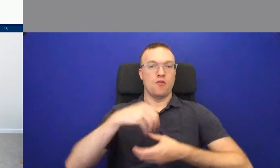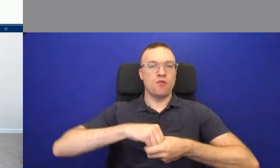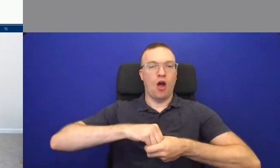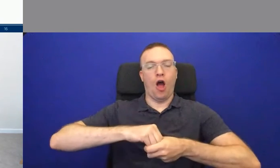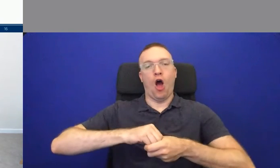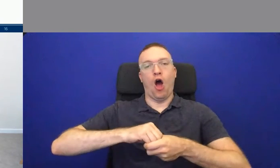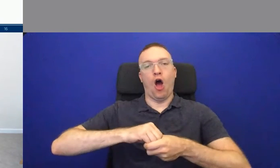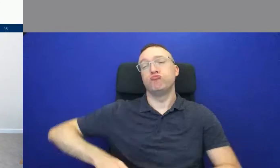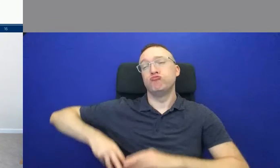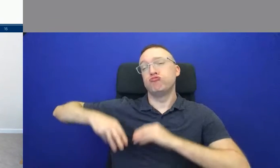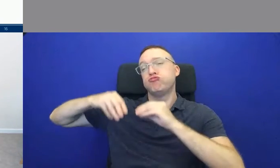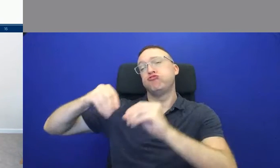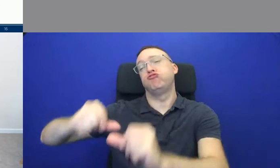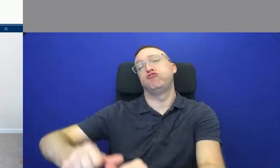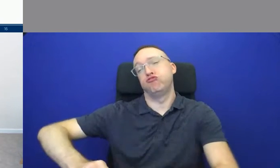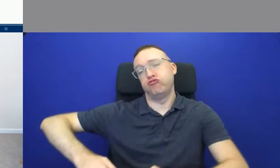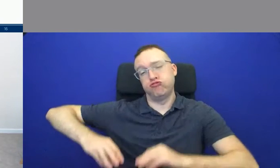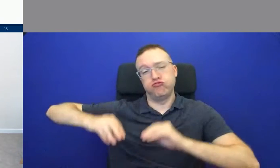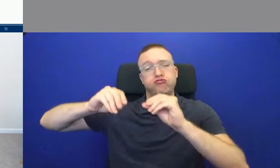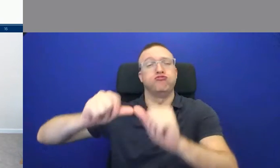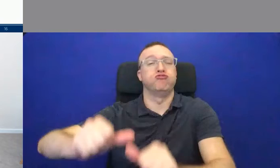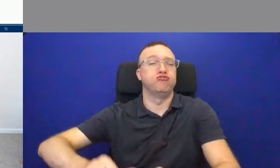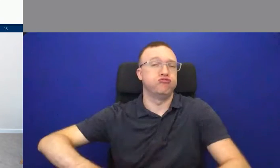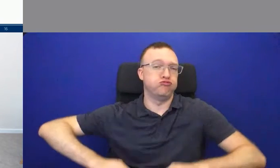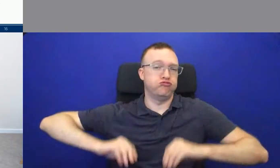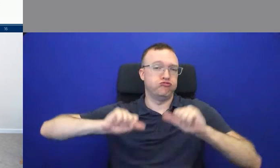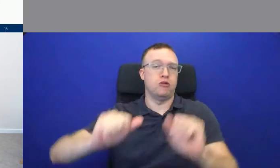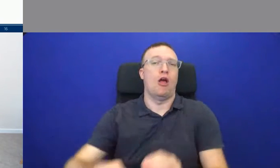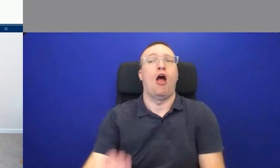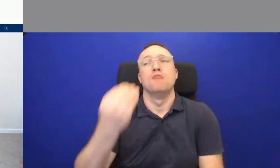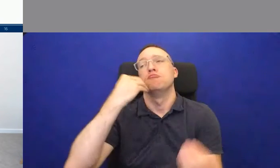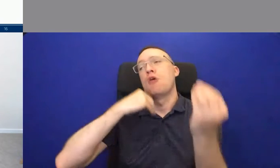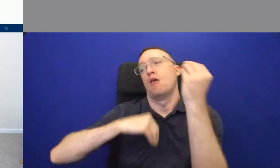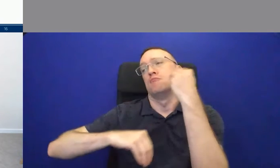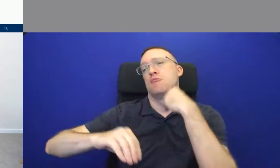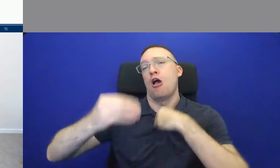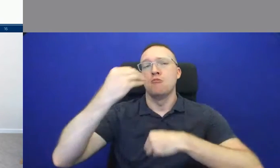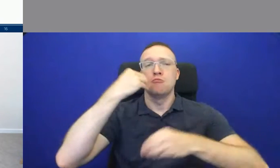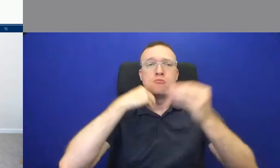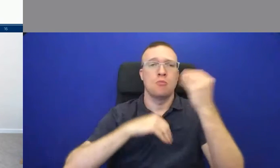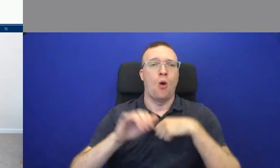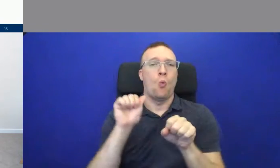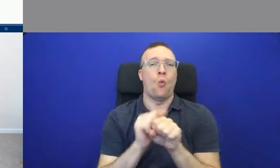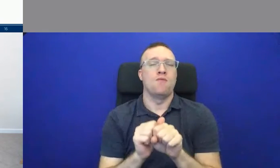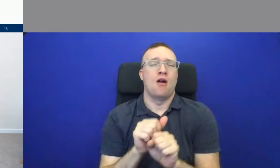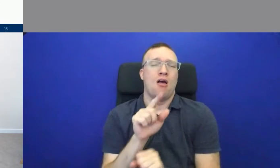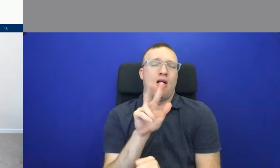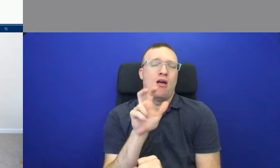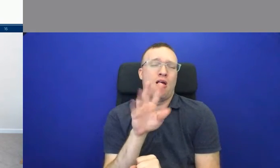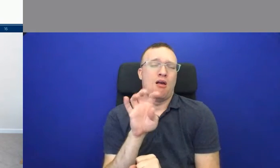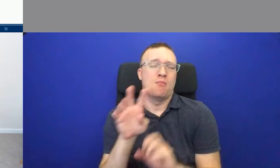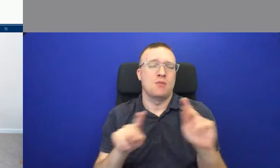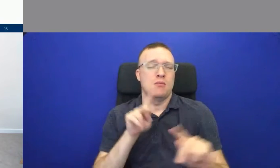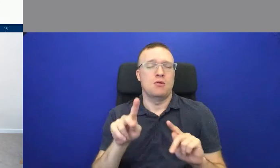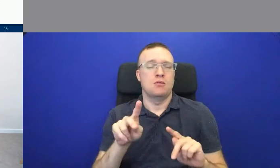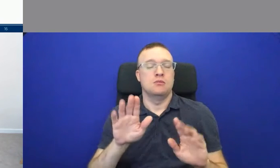expense, lavish feeding, and the labor of hundreds, what was life